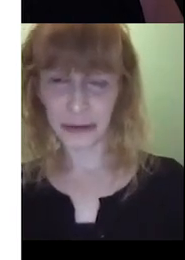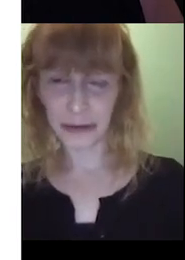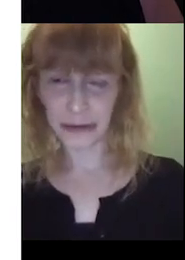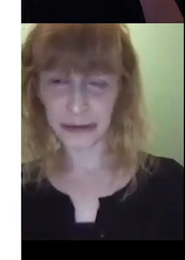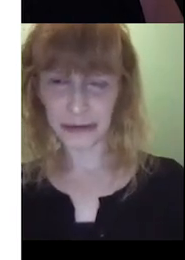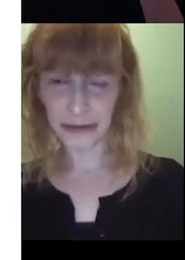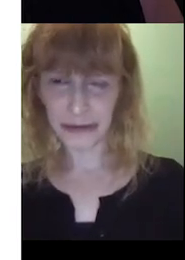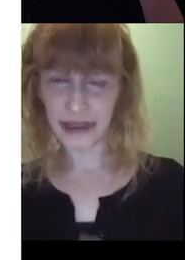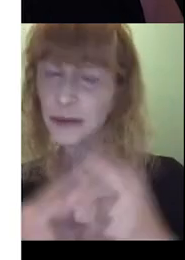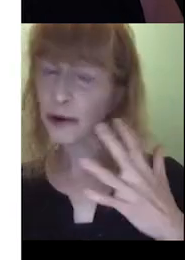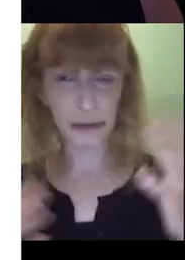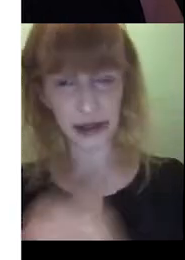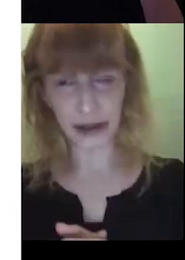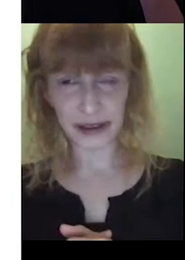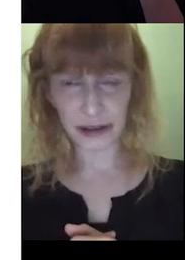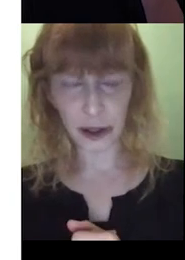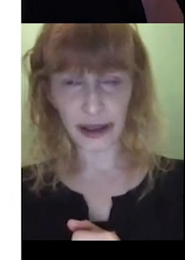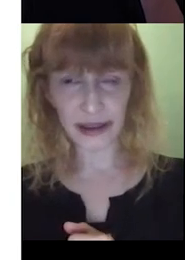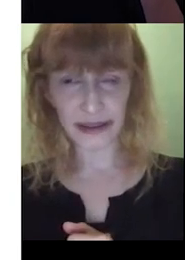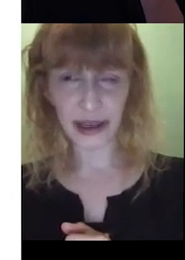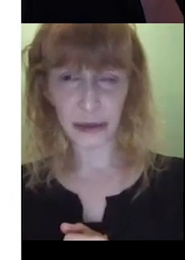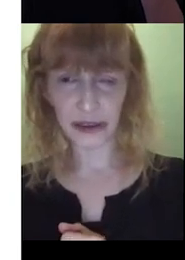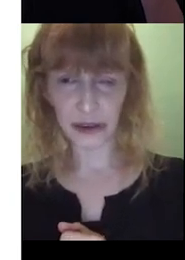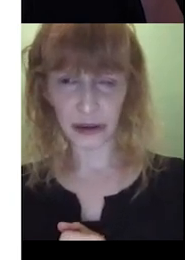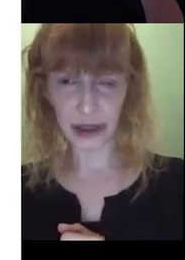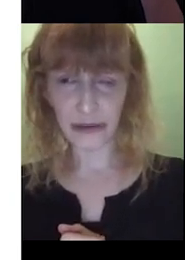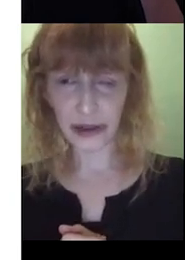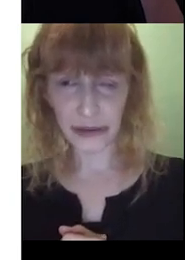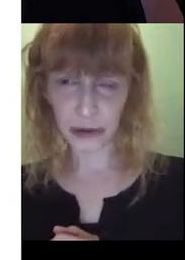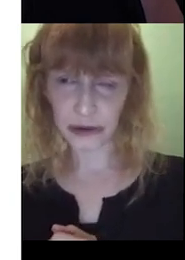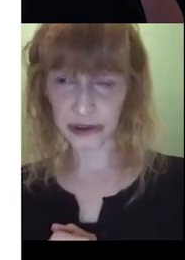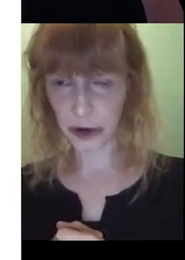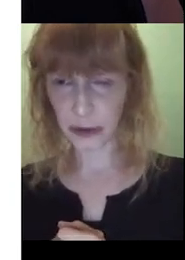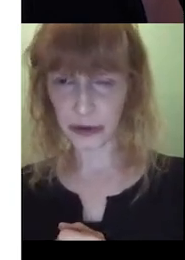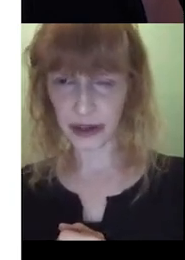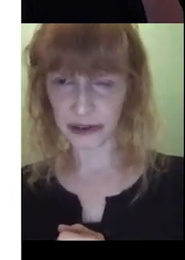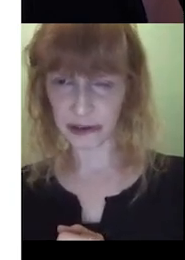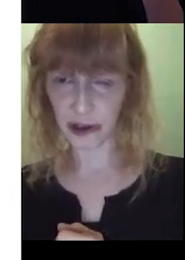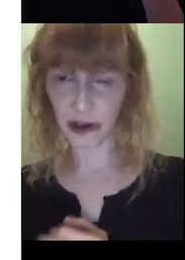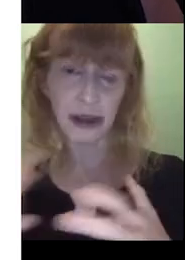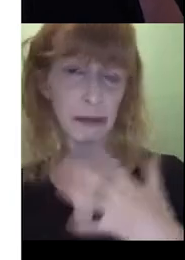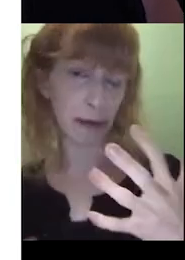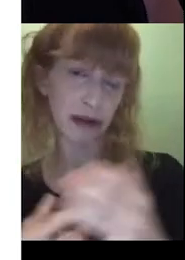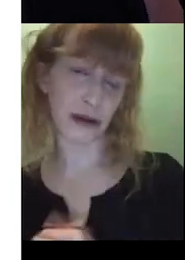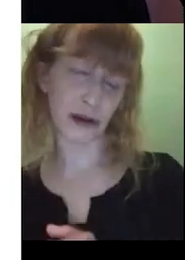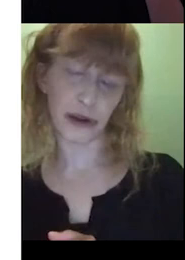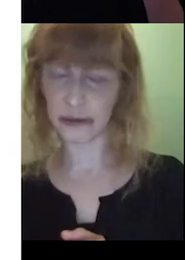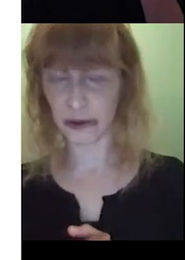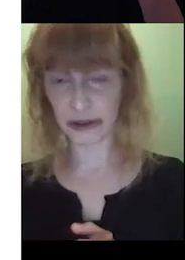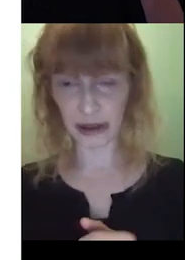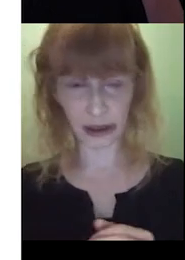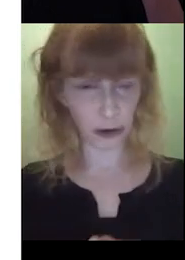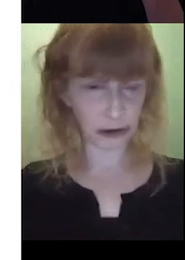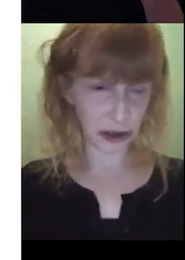Um, yeah, or something like that. You know, again, thinking about the level of language that's appropriate to the child. So that might be a